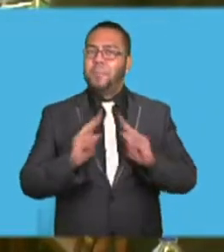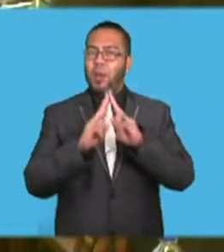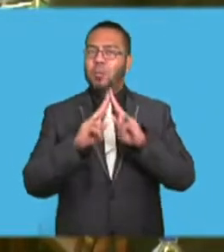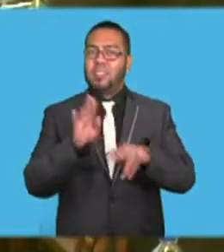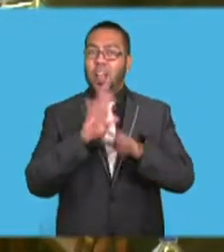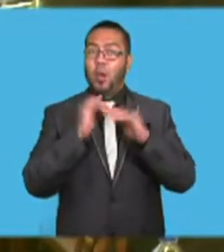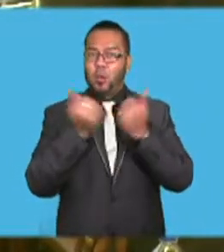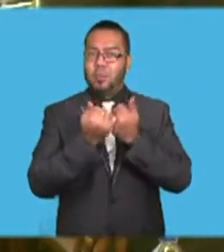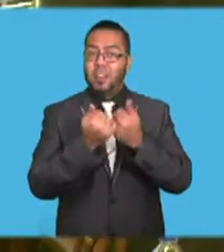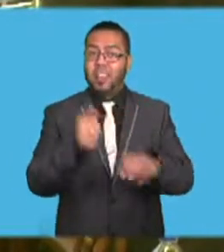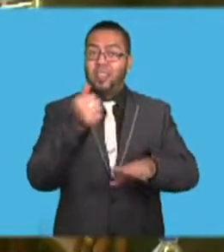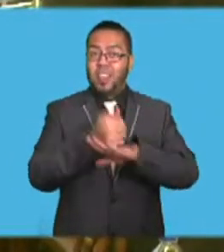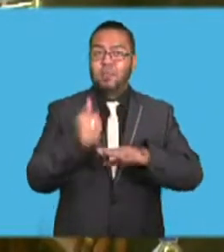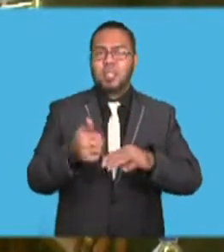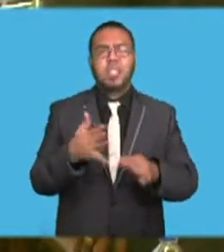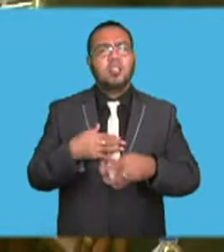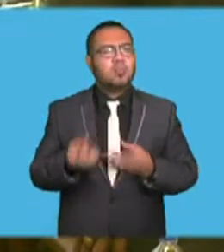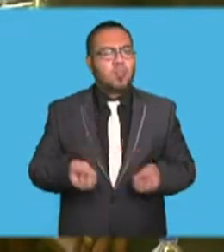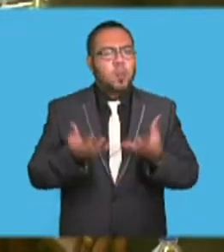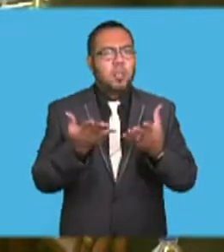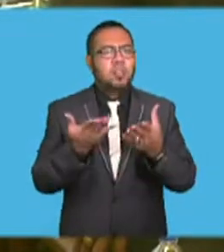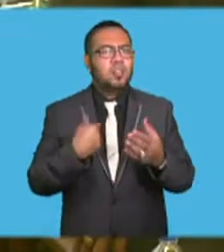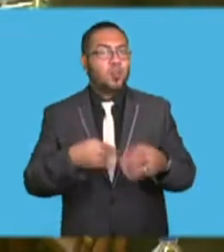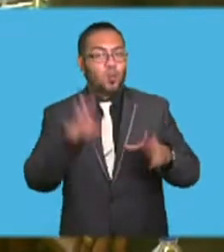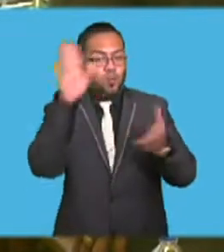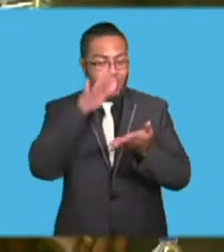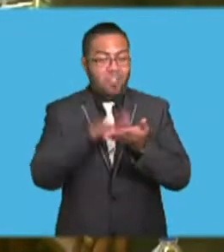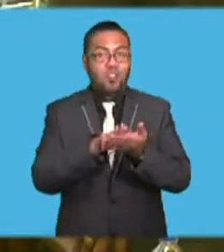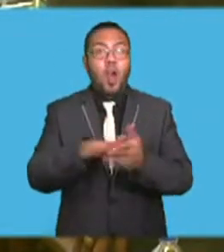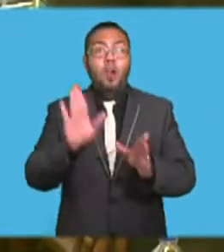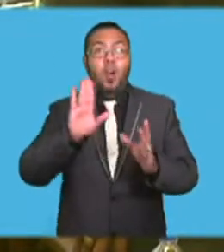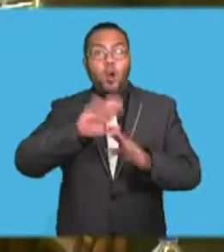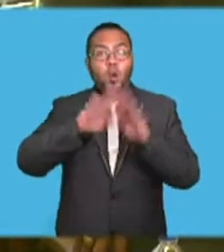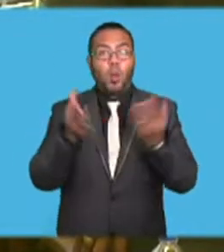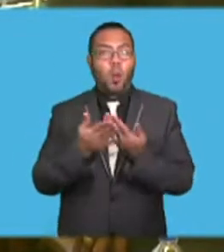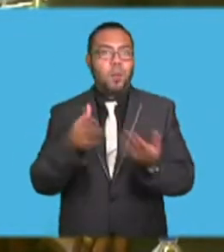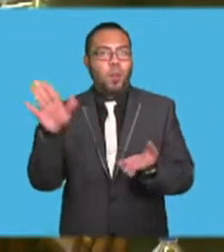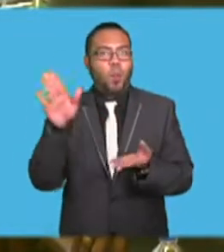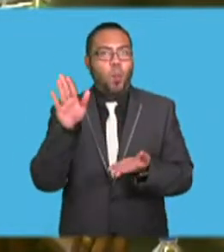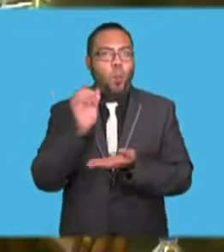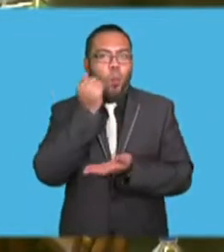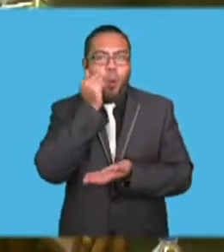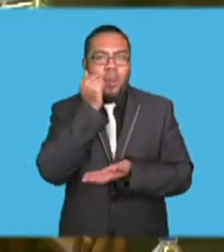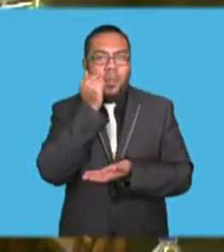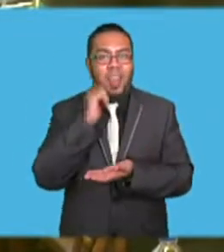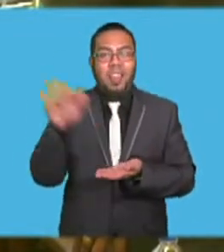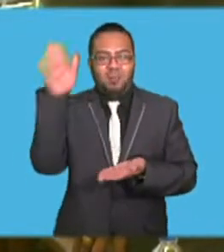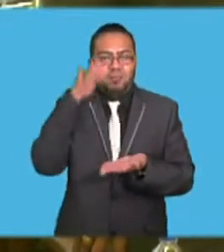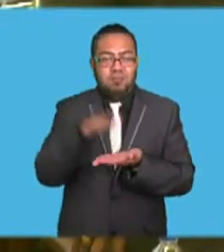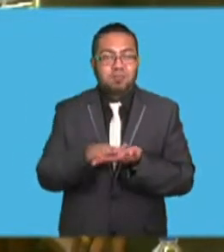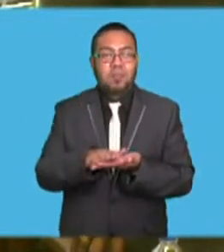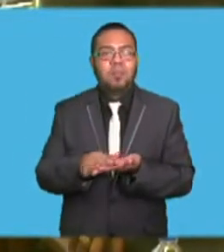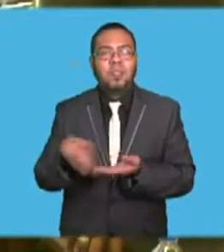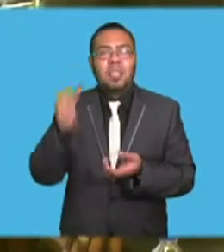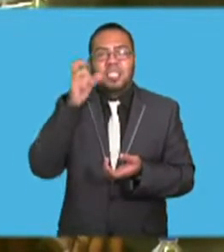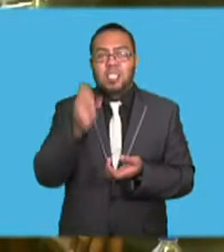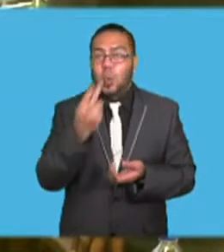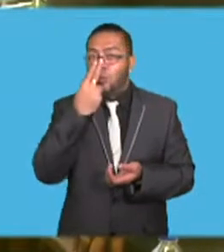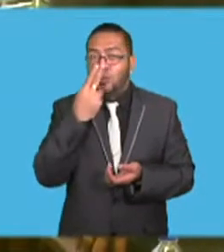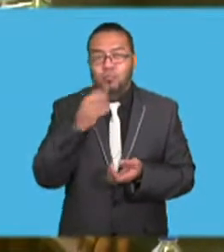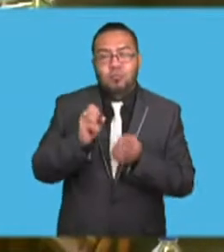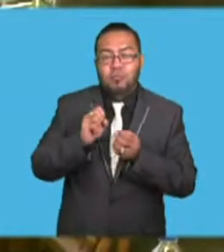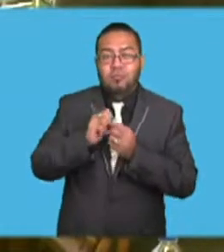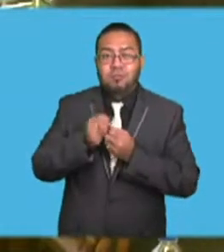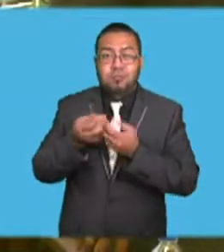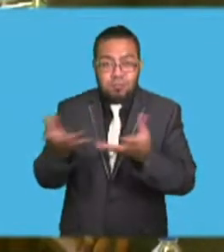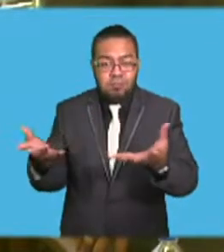to reduction of global warming through lowering carbon emission through its NDCs. And this morning,